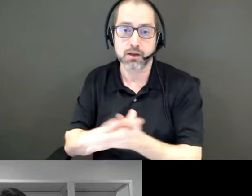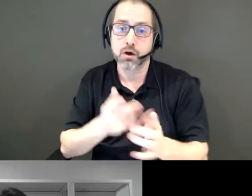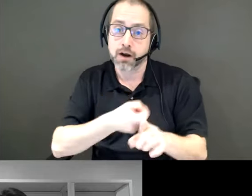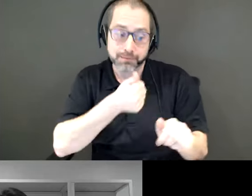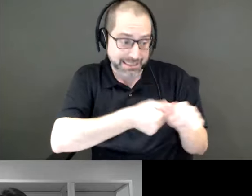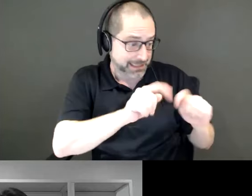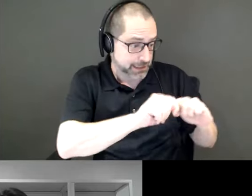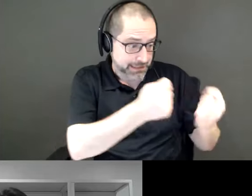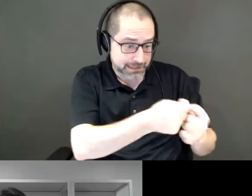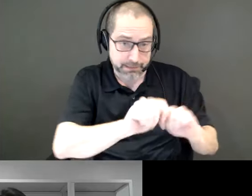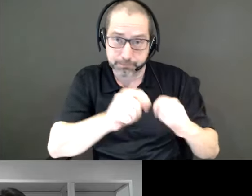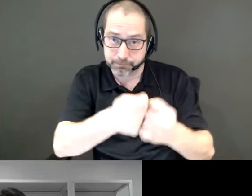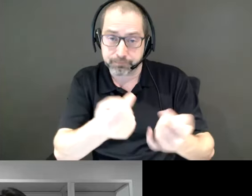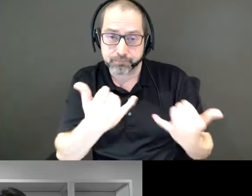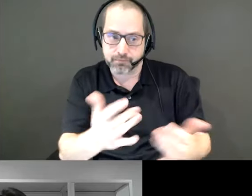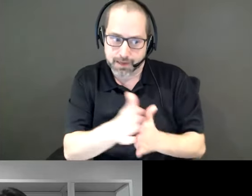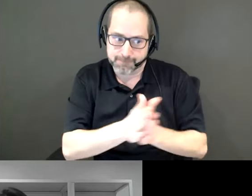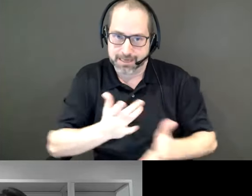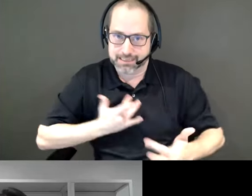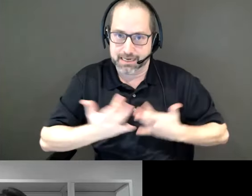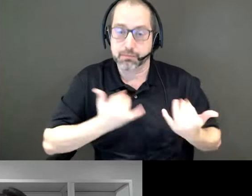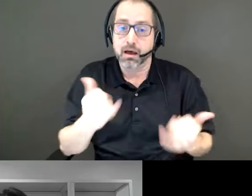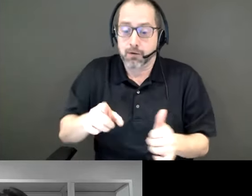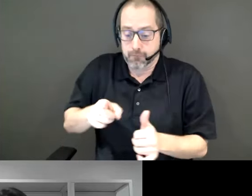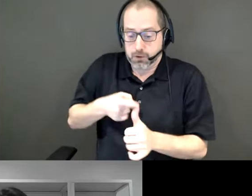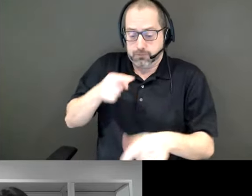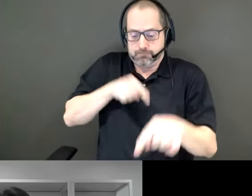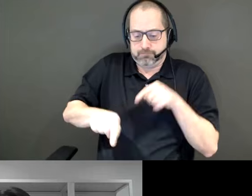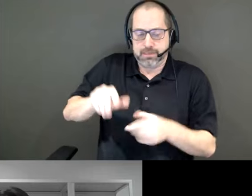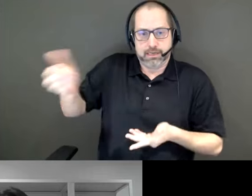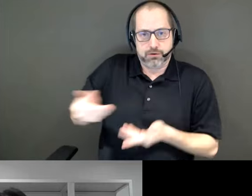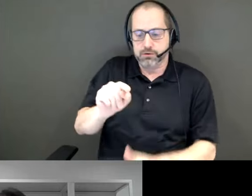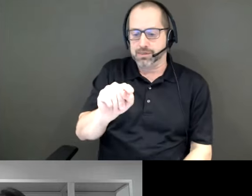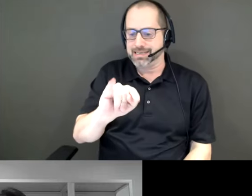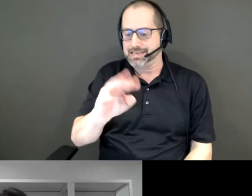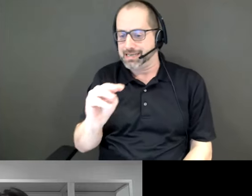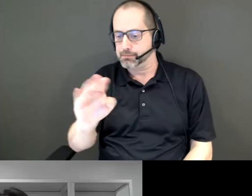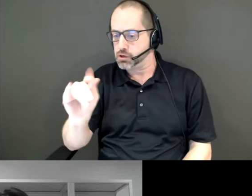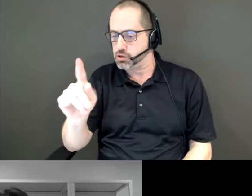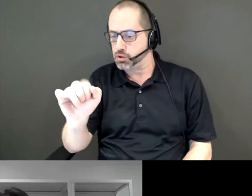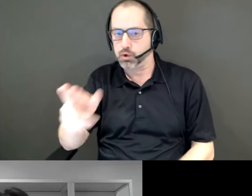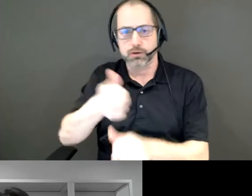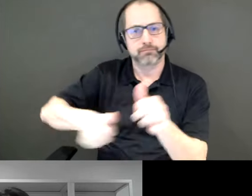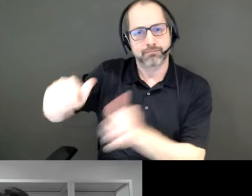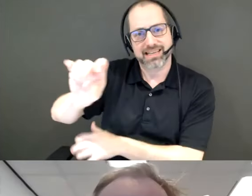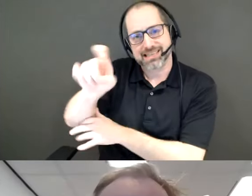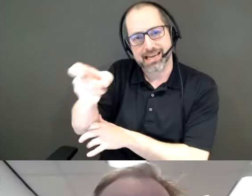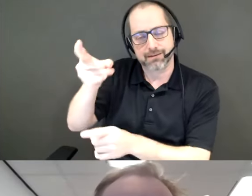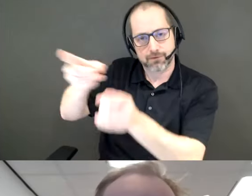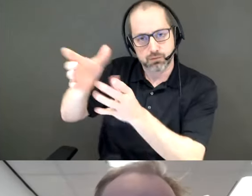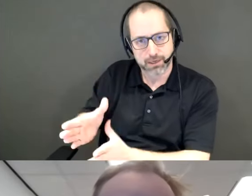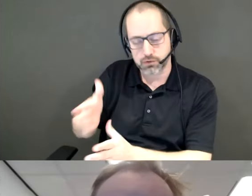pass this to them, I'd like to introduce Tim Coker, the executive director and our partner at the Waterfront BIA, to say a few words.